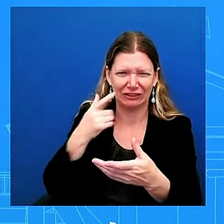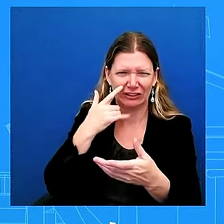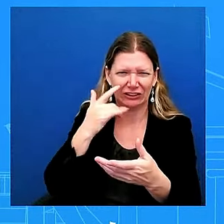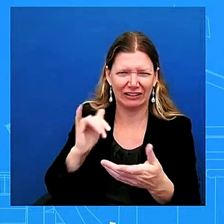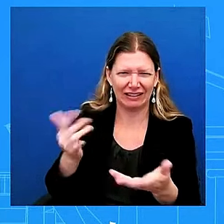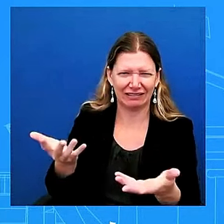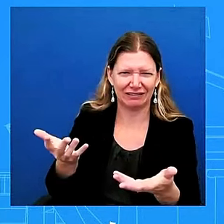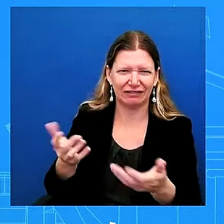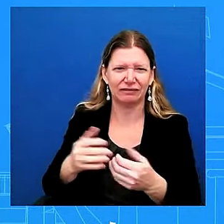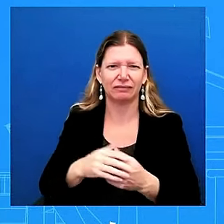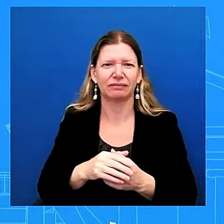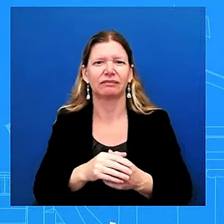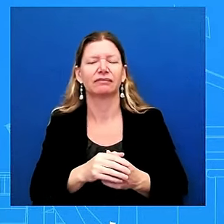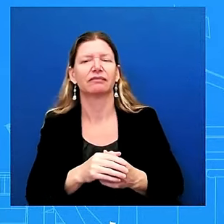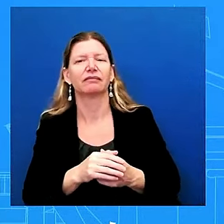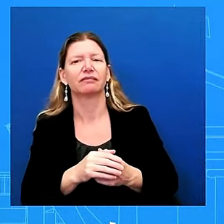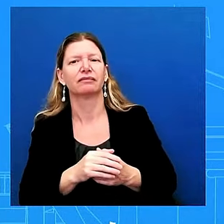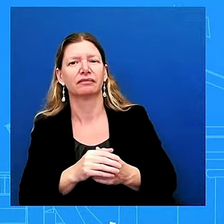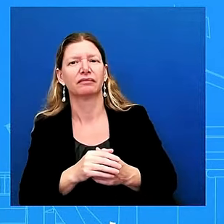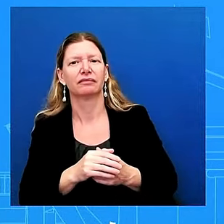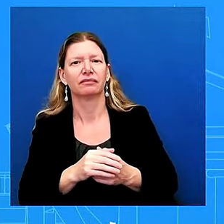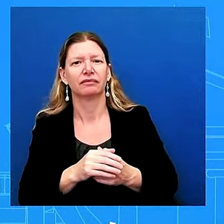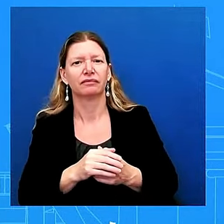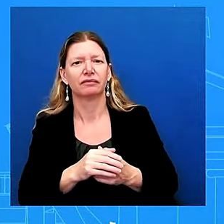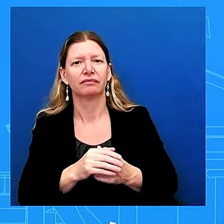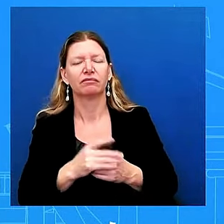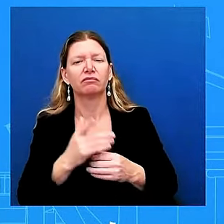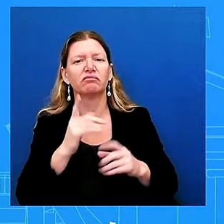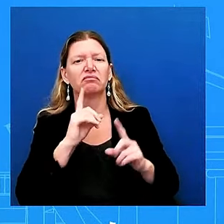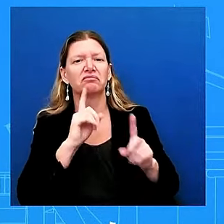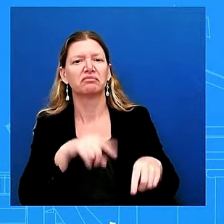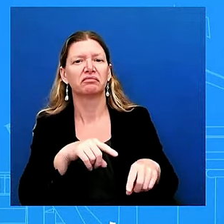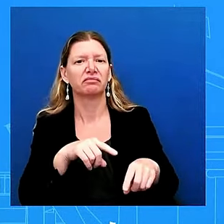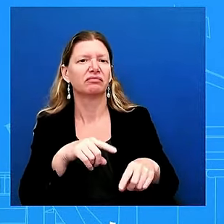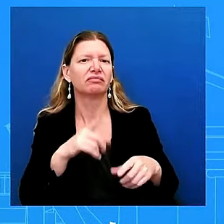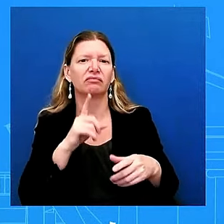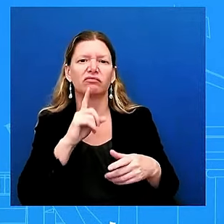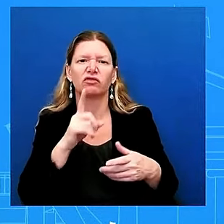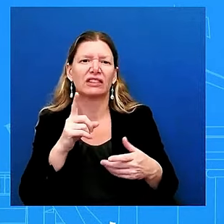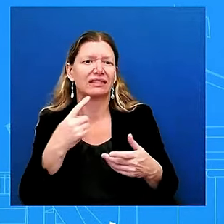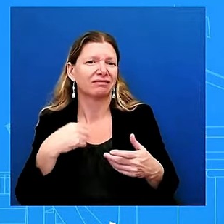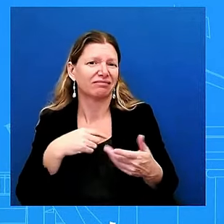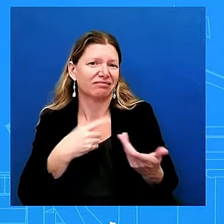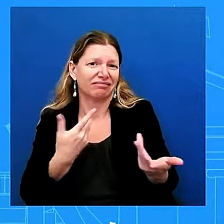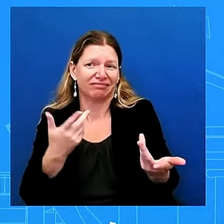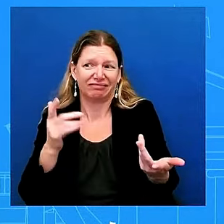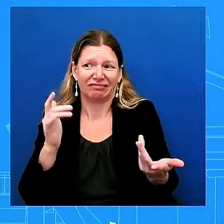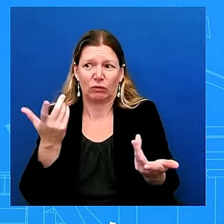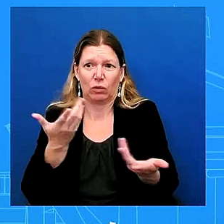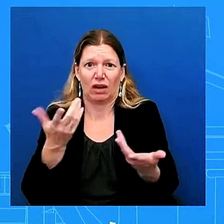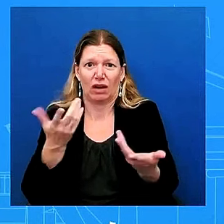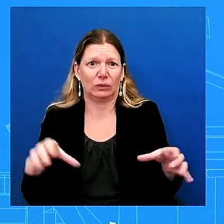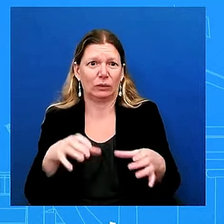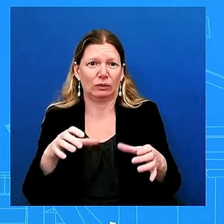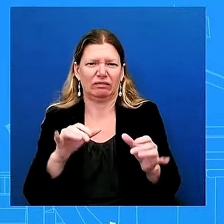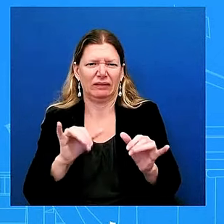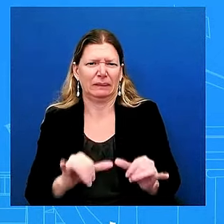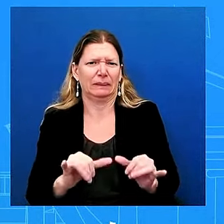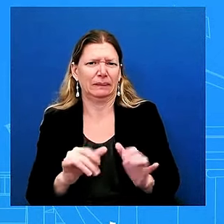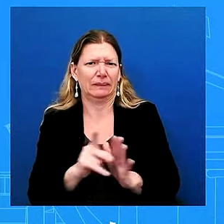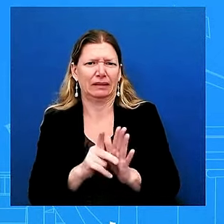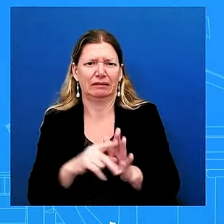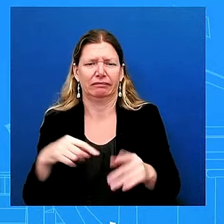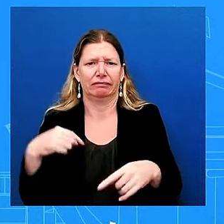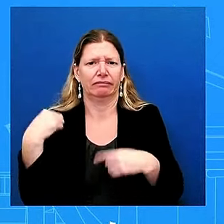uh with our long-standing one china policy so i want to make that clear uh it has not changed uh and it remains the